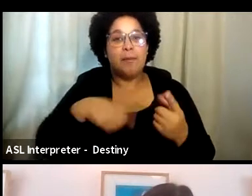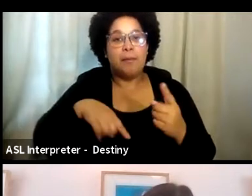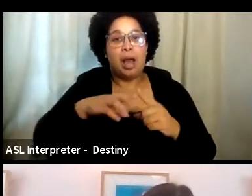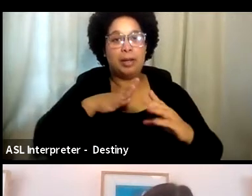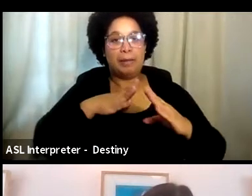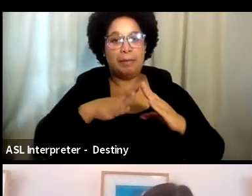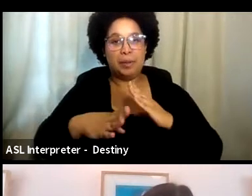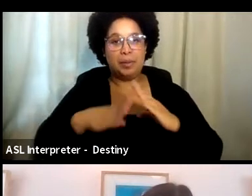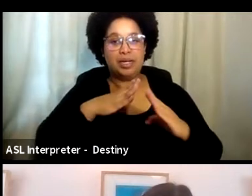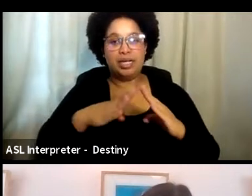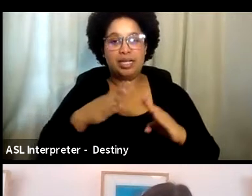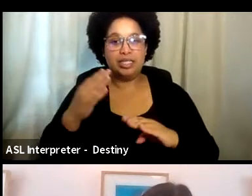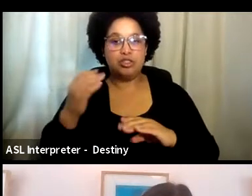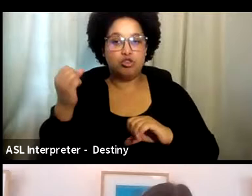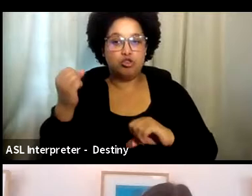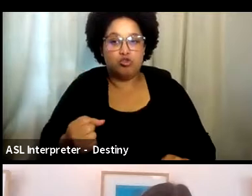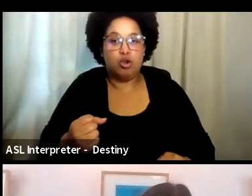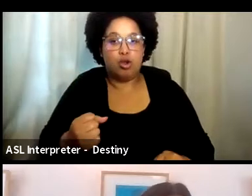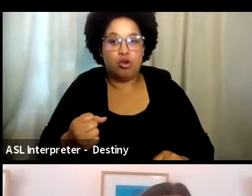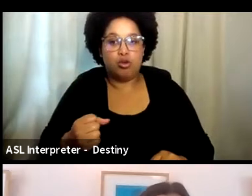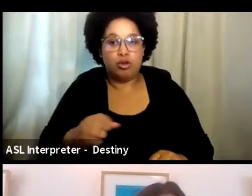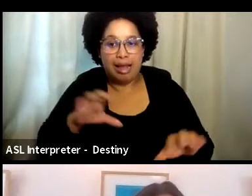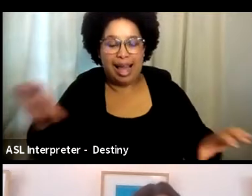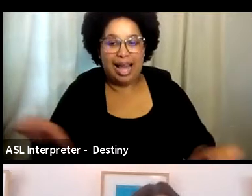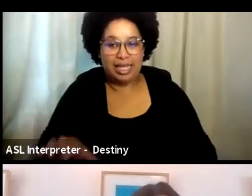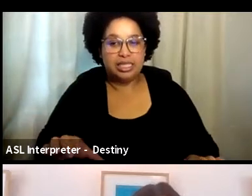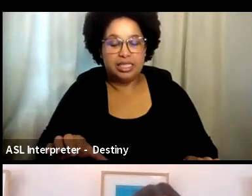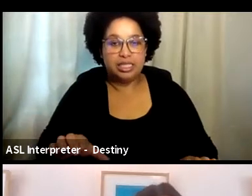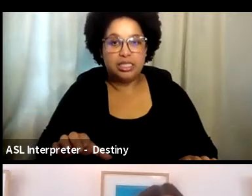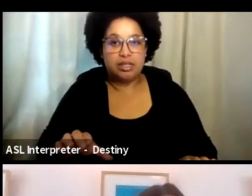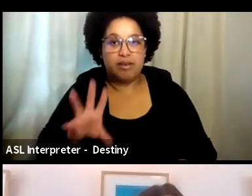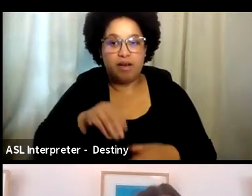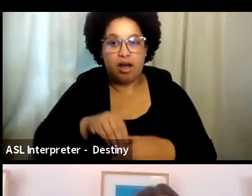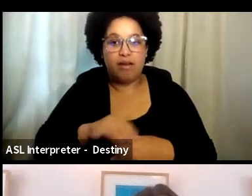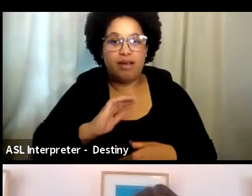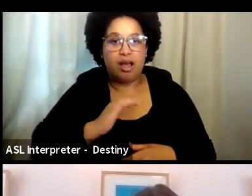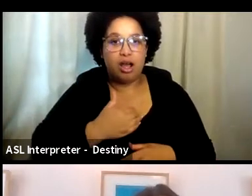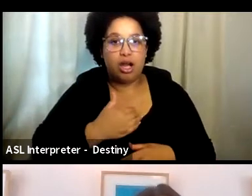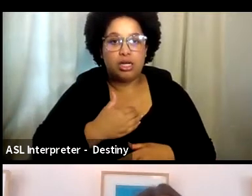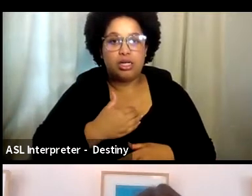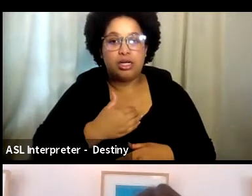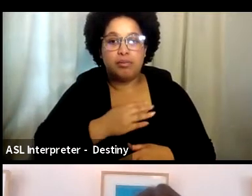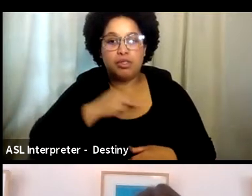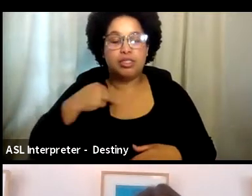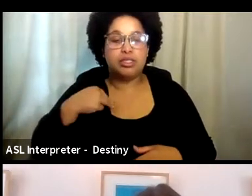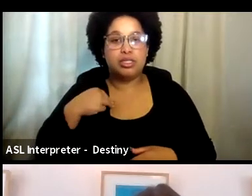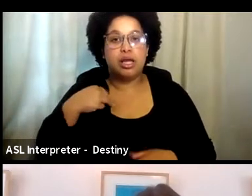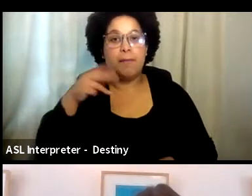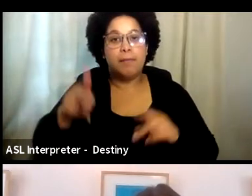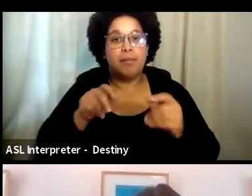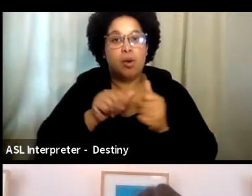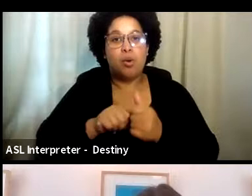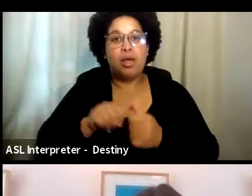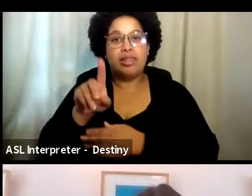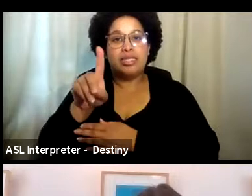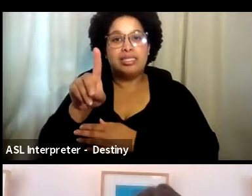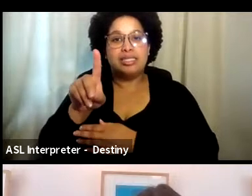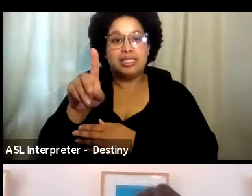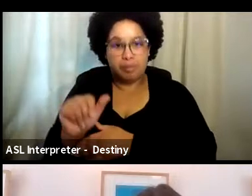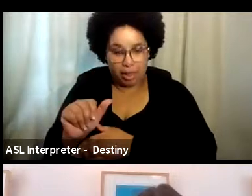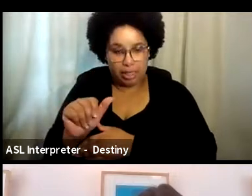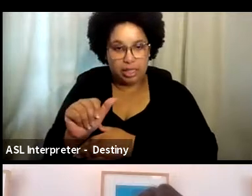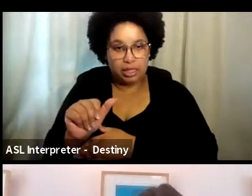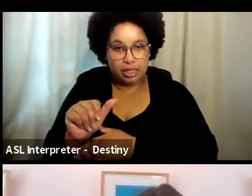a very strong, um, and active community within our membership. And that's our, uh, persons with disabilities, our performers with disabilities.